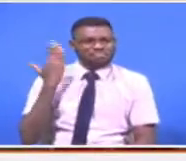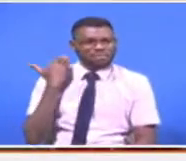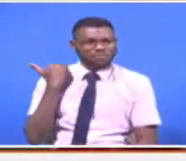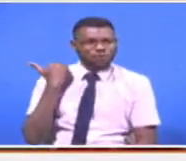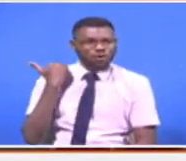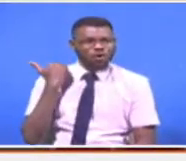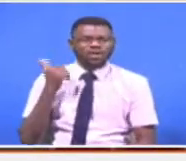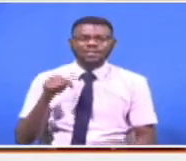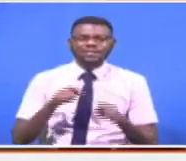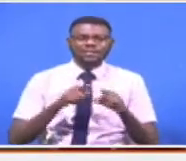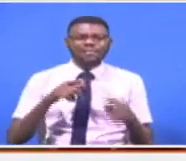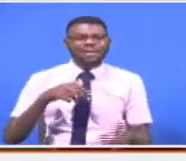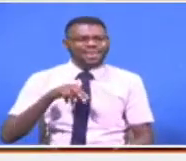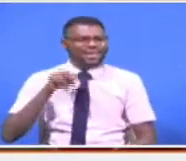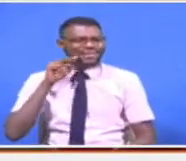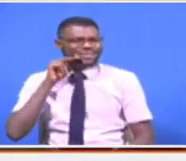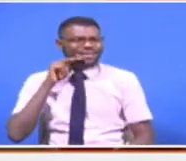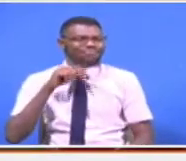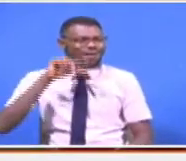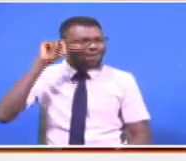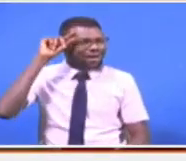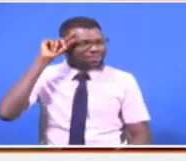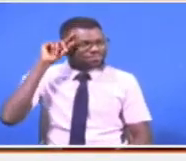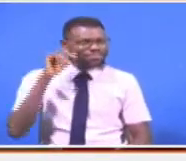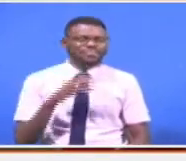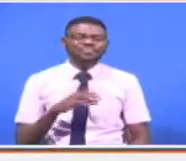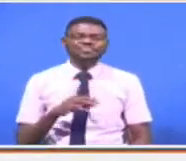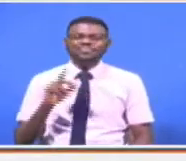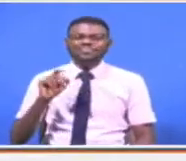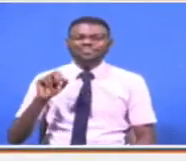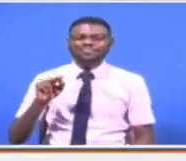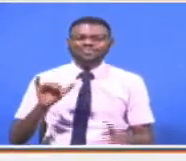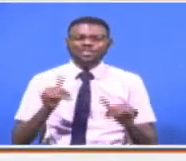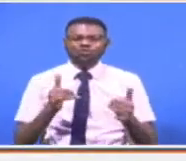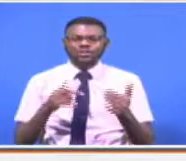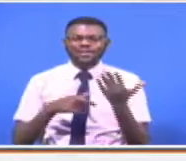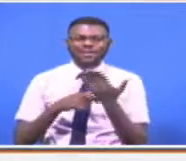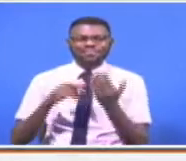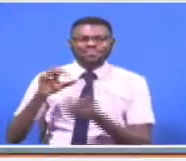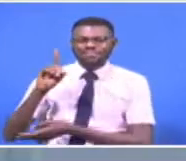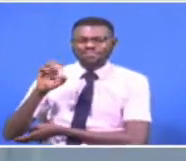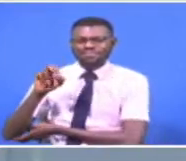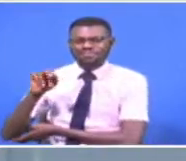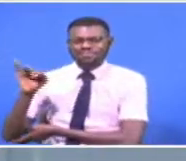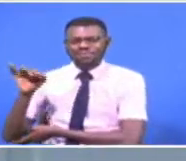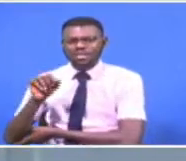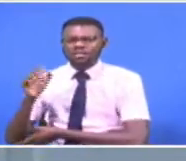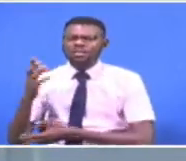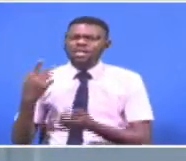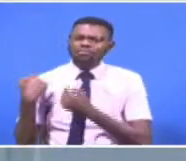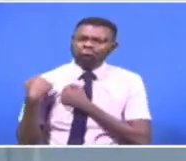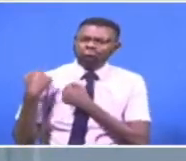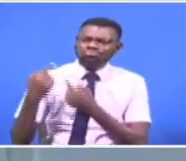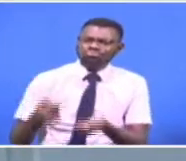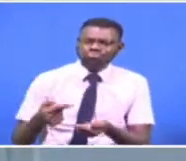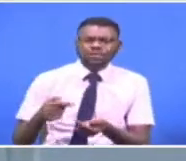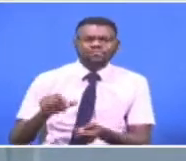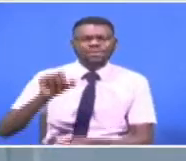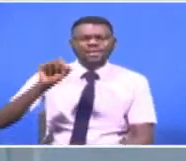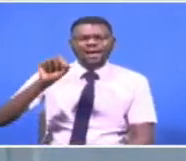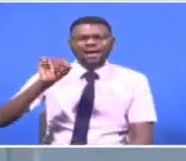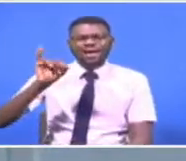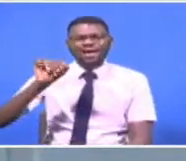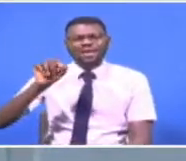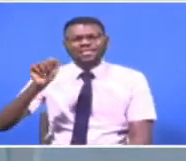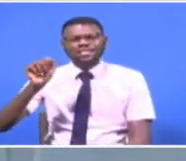the nigerian government for ktn news i'm dennis aceto for decades sisal farming in kenya has